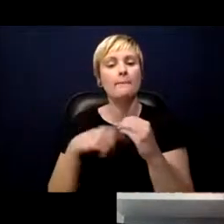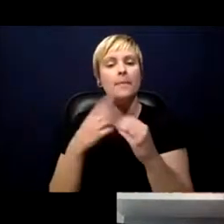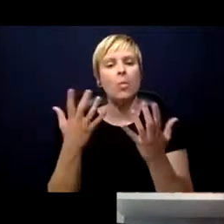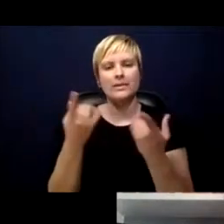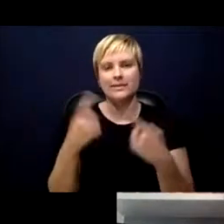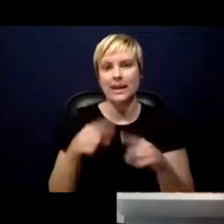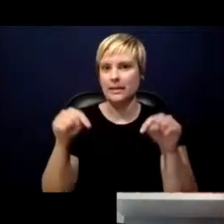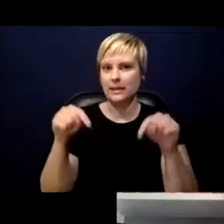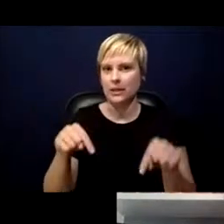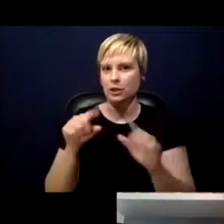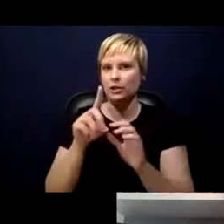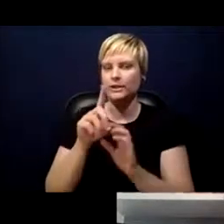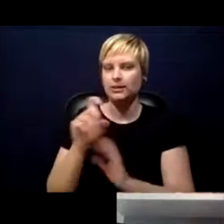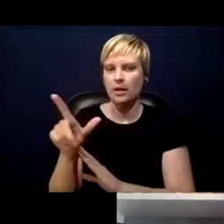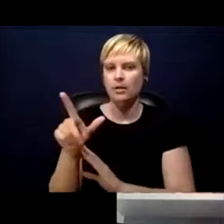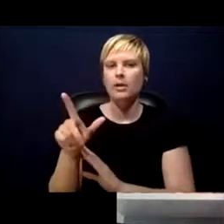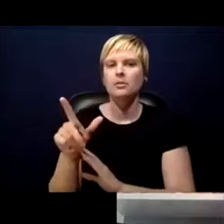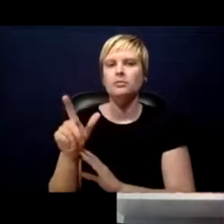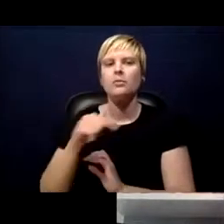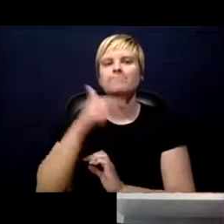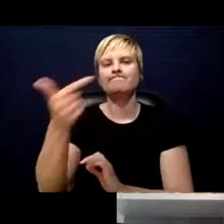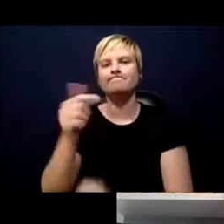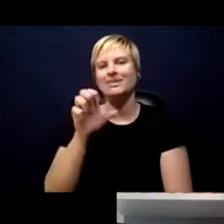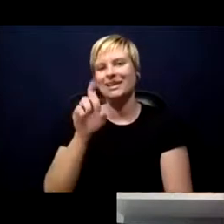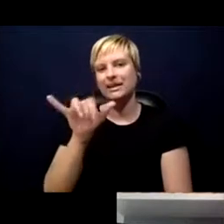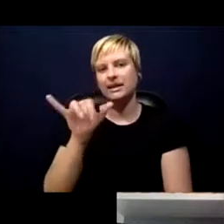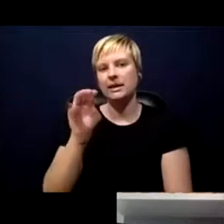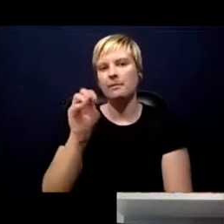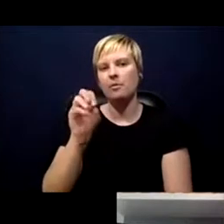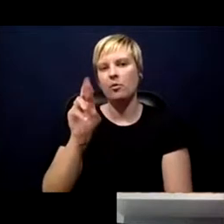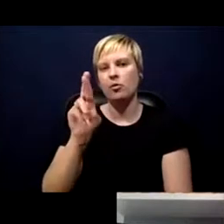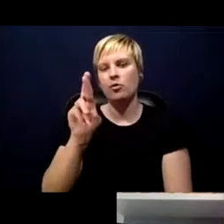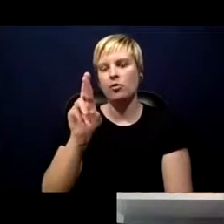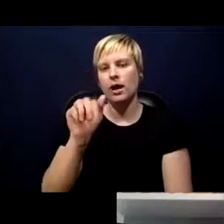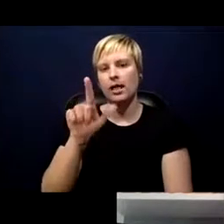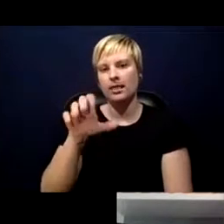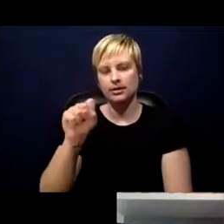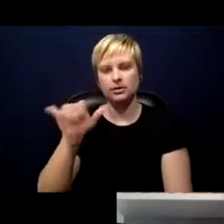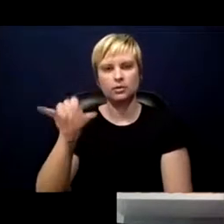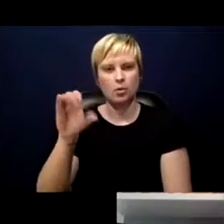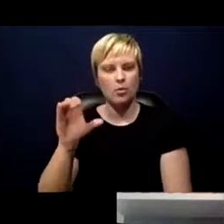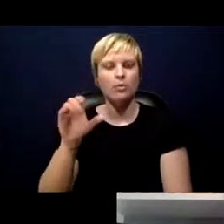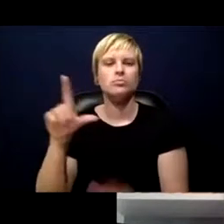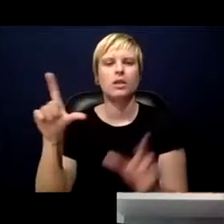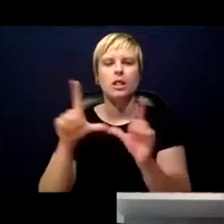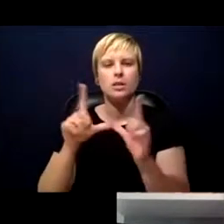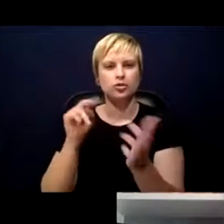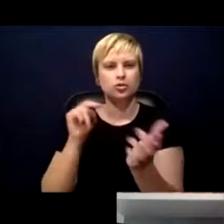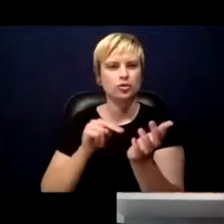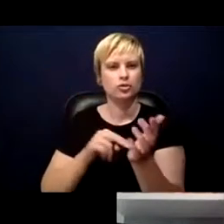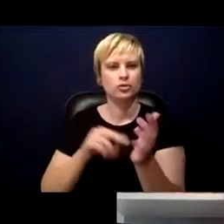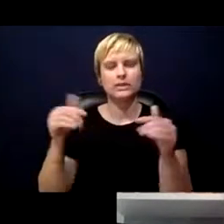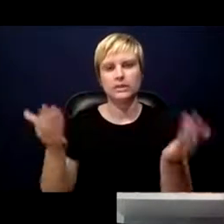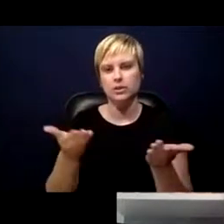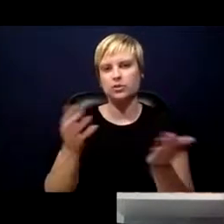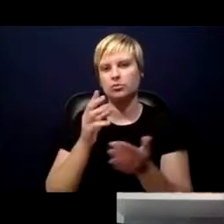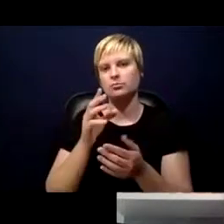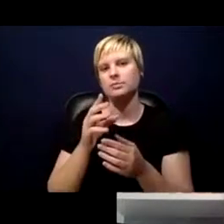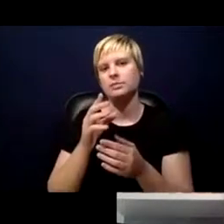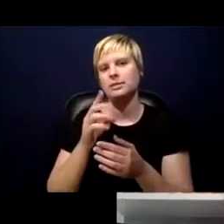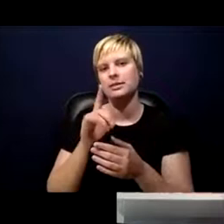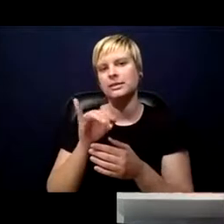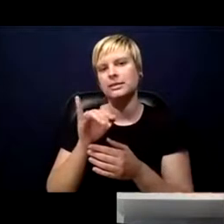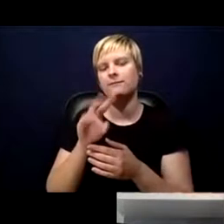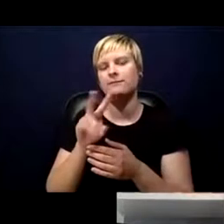here in Delaware. For that we'll turn to Edie Morales-Yok, a licensed practical nurse at our own Division of Public Health. Thank you for joining